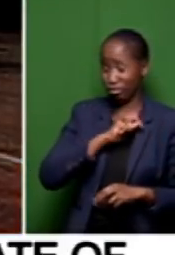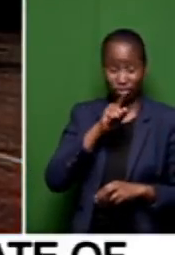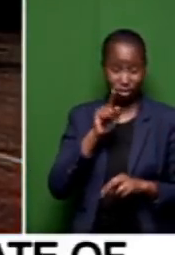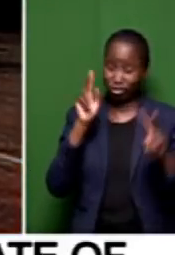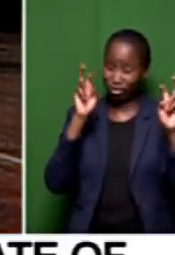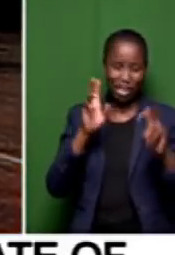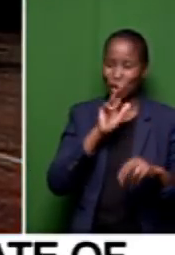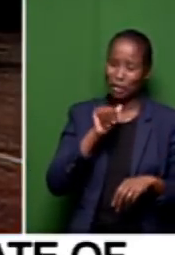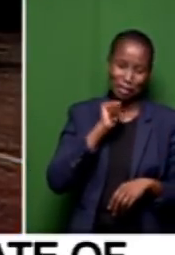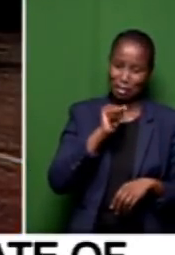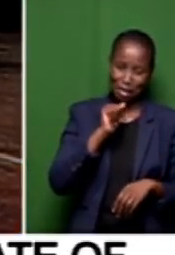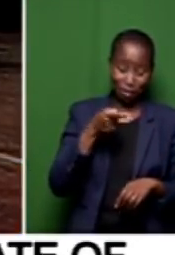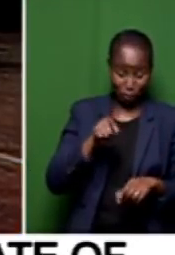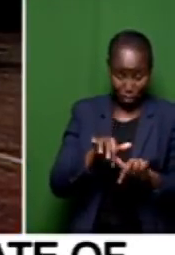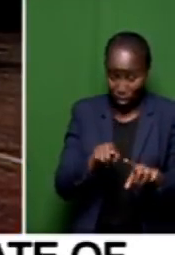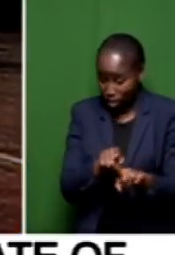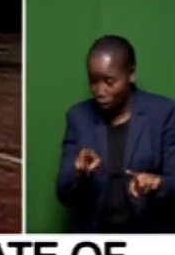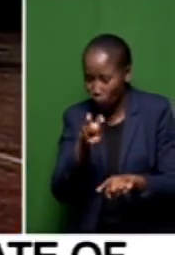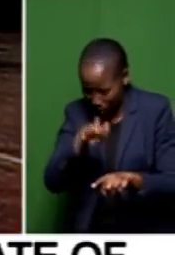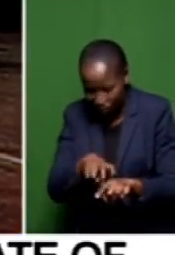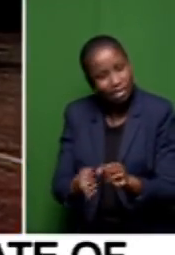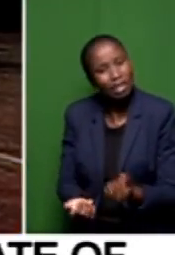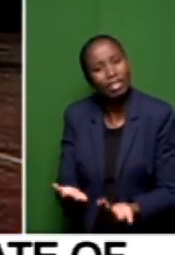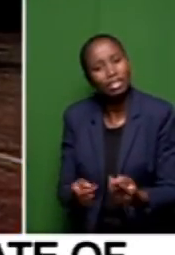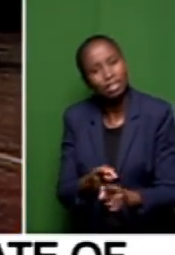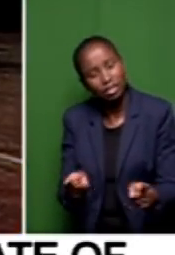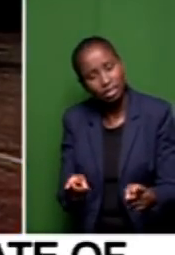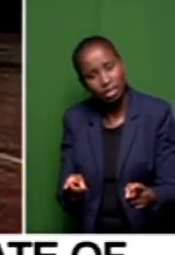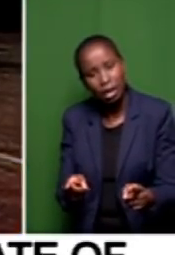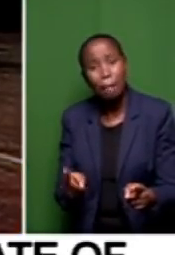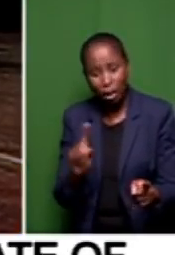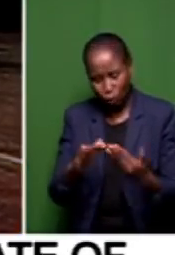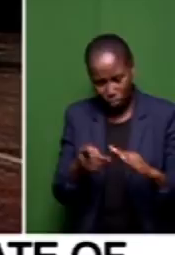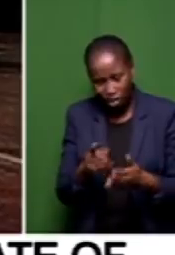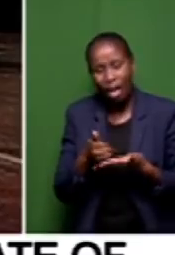to people who need services, how is all of this helping the residents?